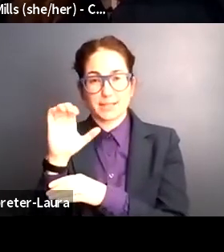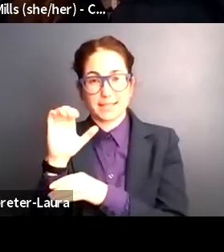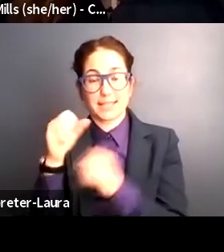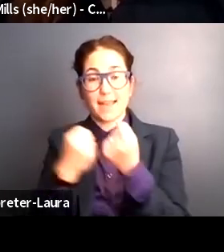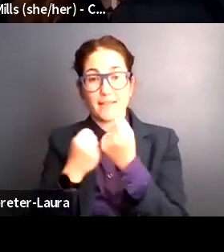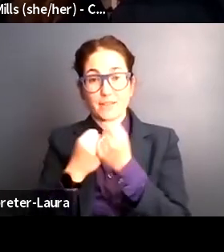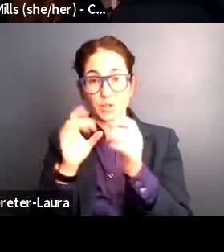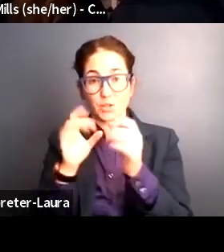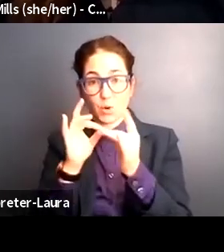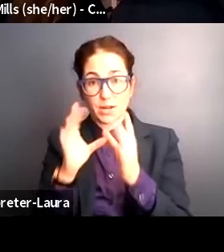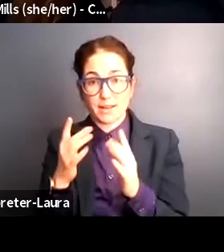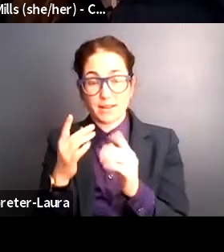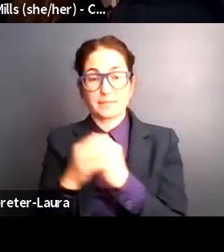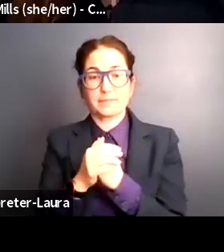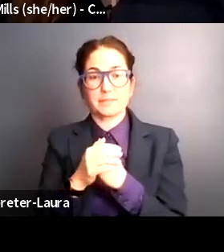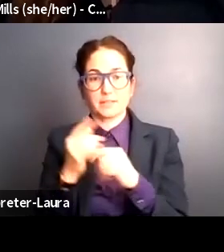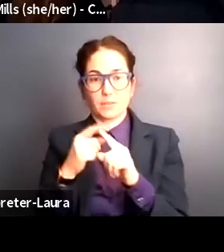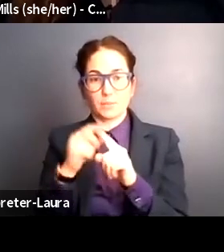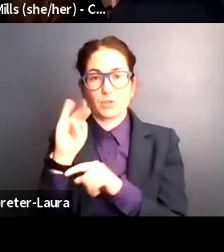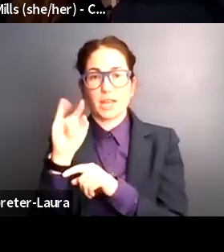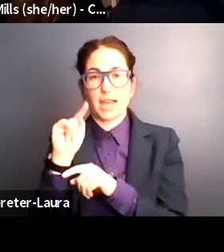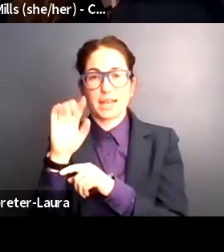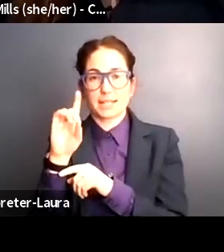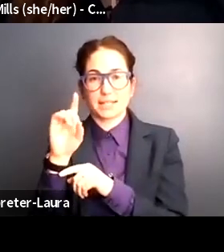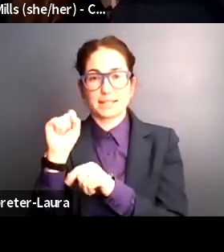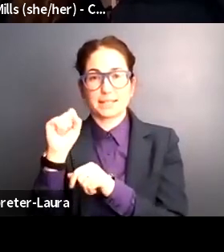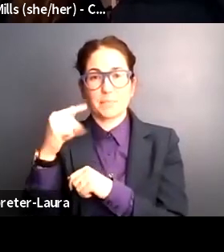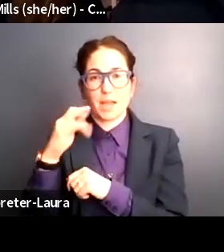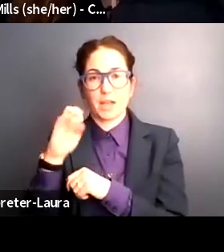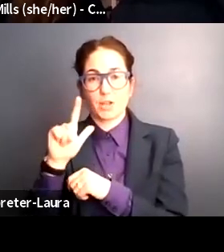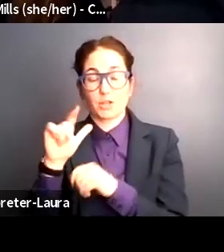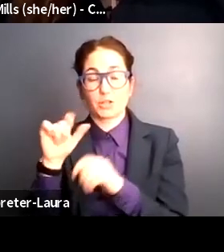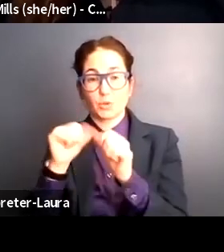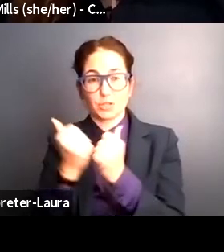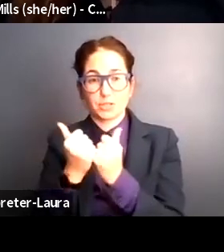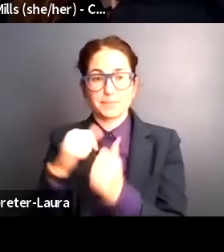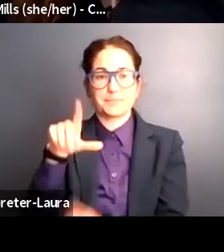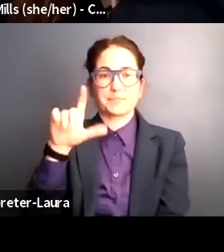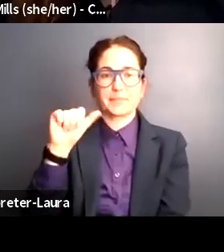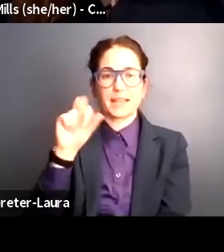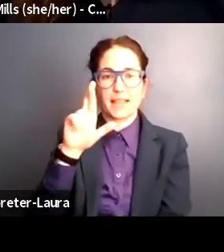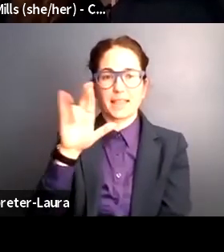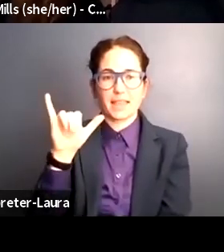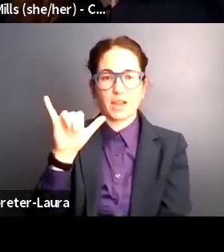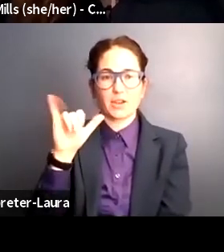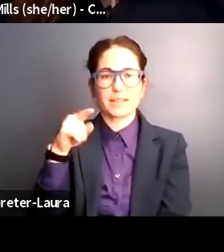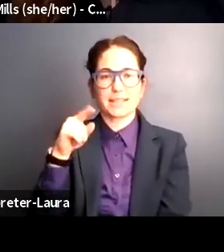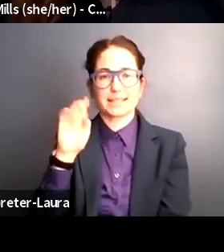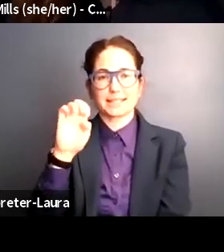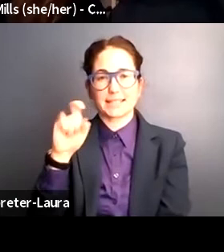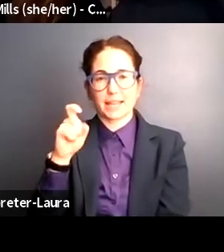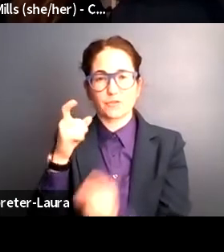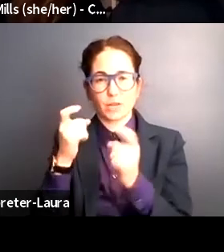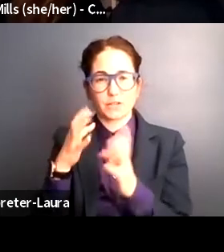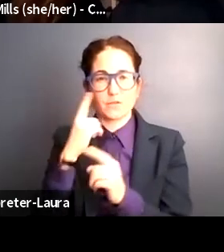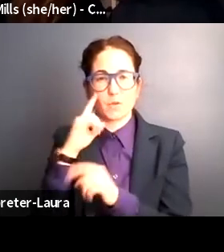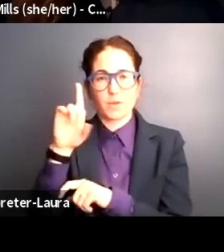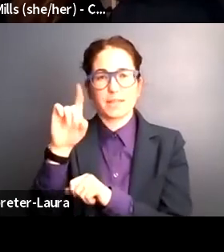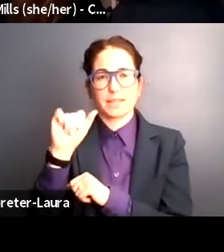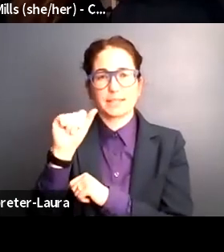from United Spinal Association. Larry Wenger, who is the Executive Director of the Dale McIntosh Center.